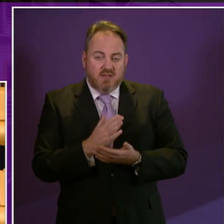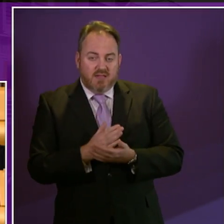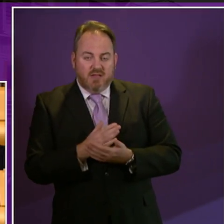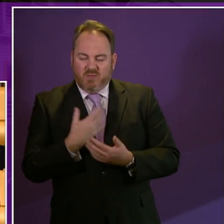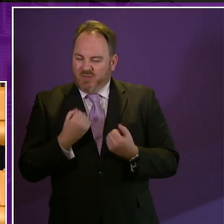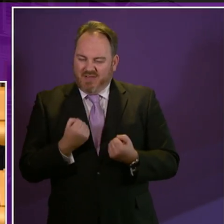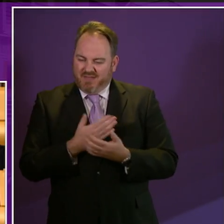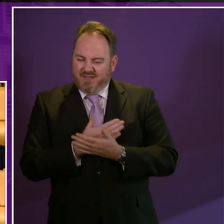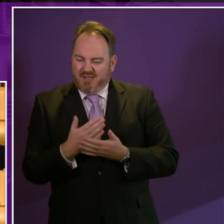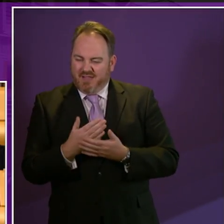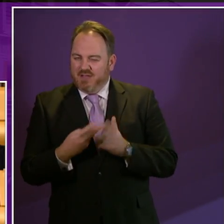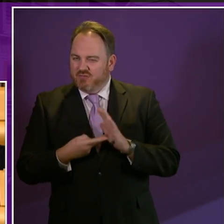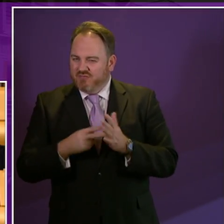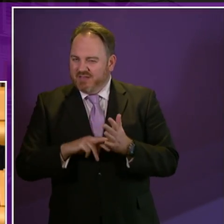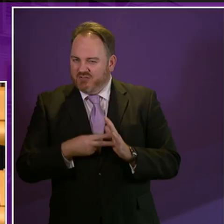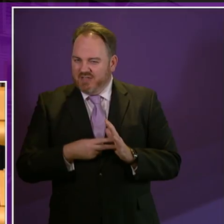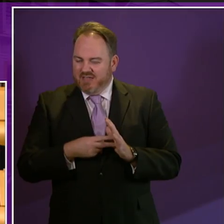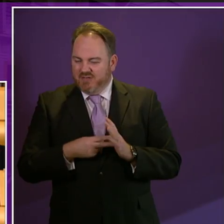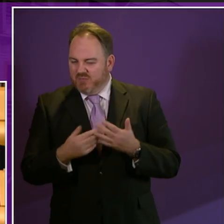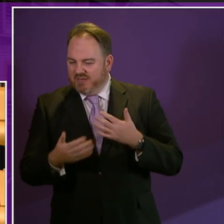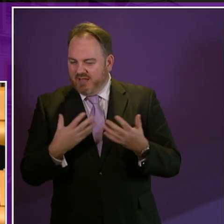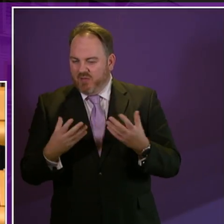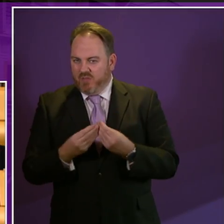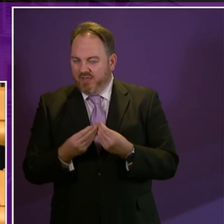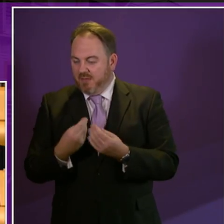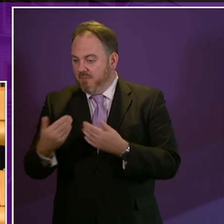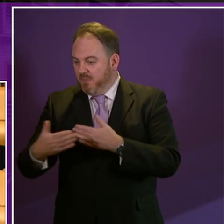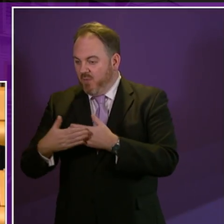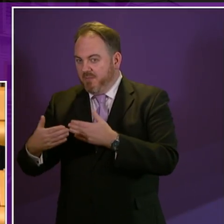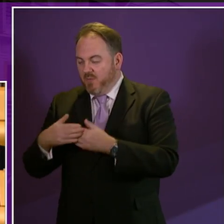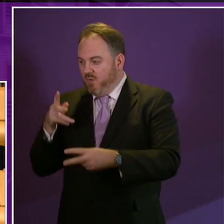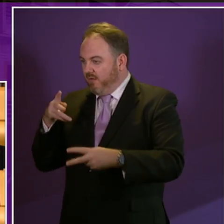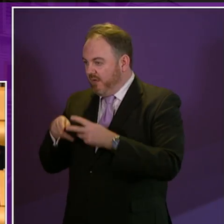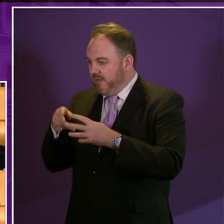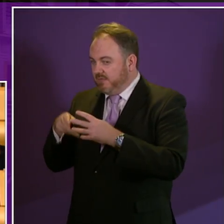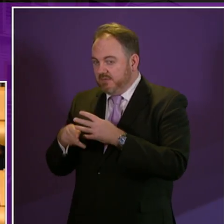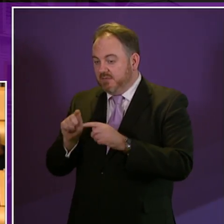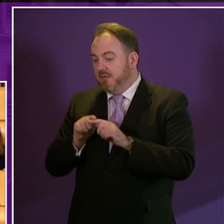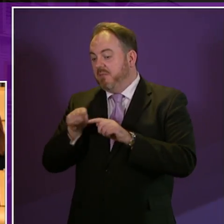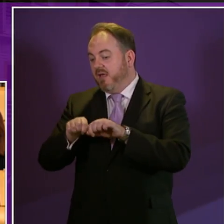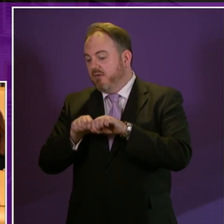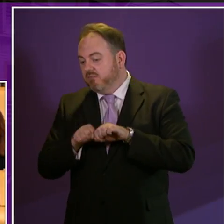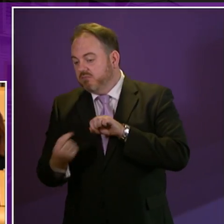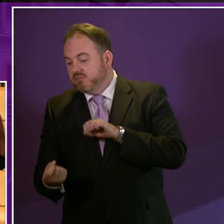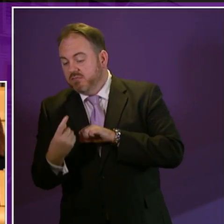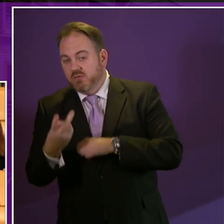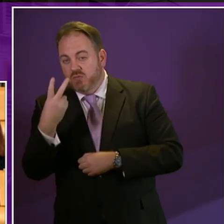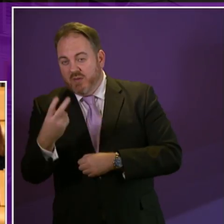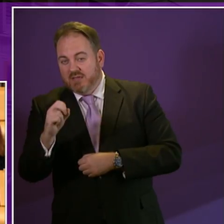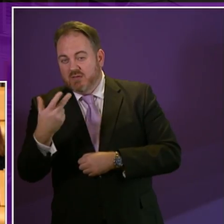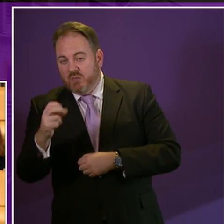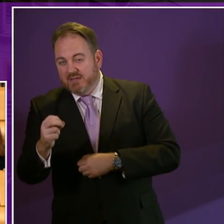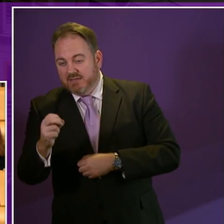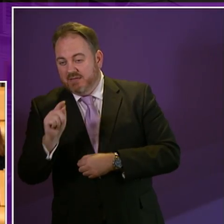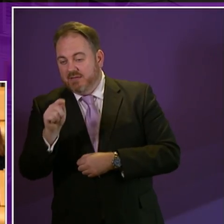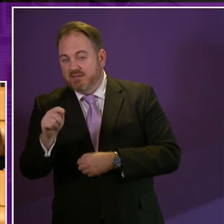strategy for responding to these cuts and the many more cuts still to come by 2020 for example 70,000 Scots